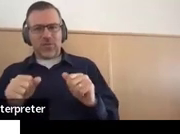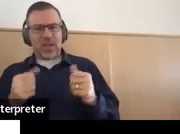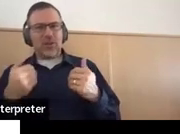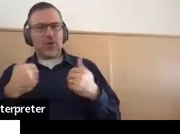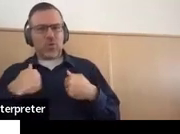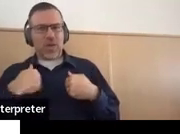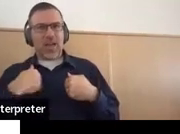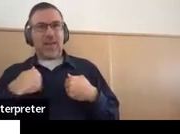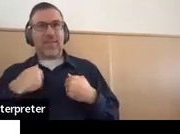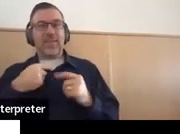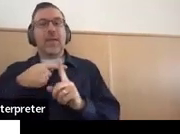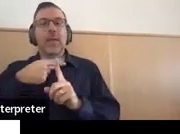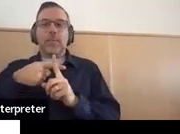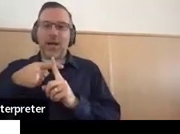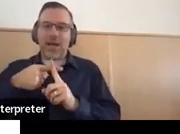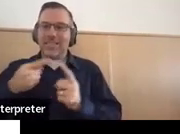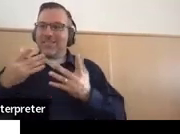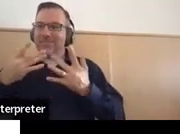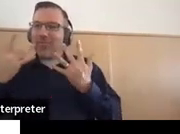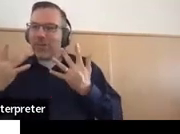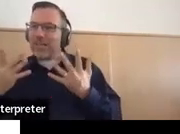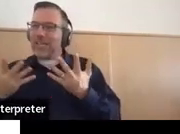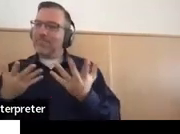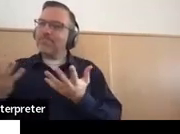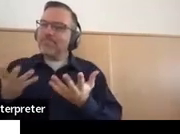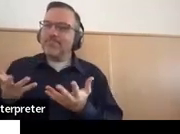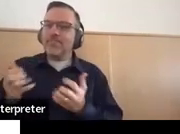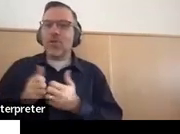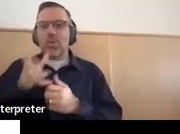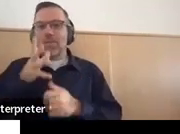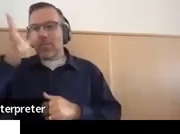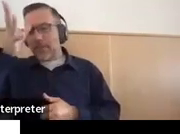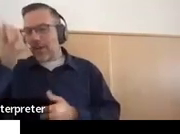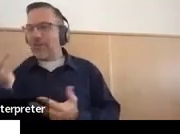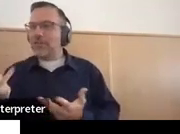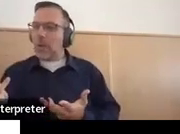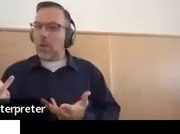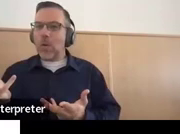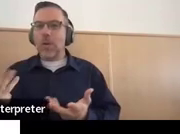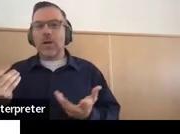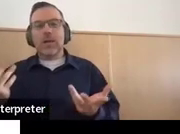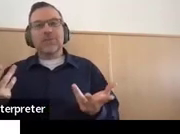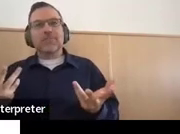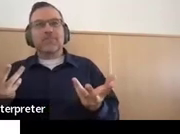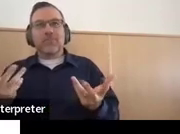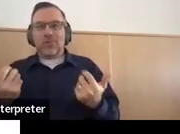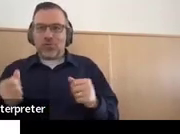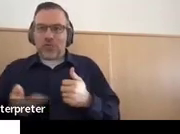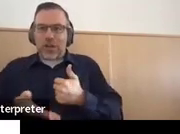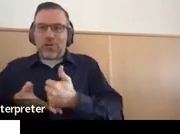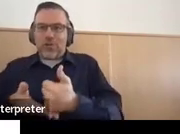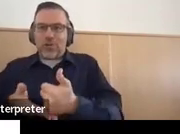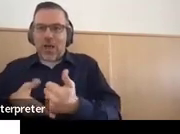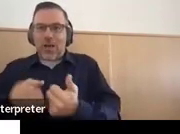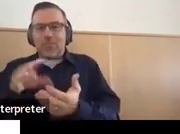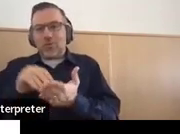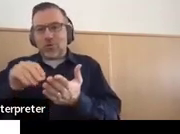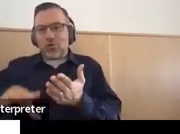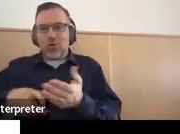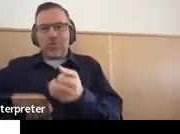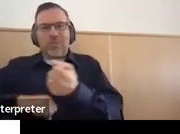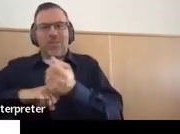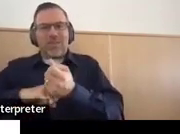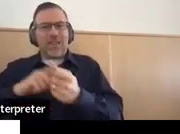interactions with the parents, really trying to help the child advocate for themselves and have the